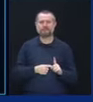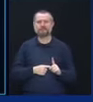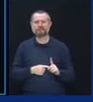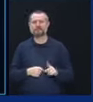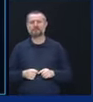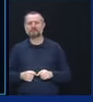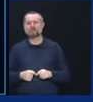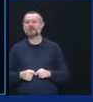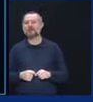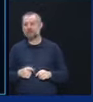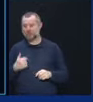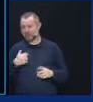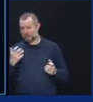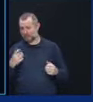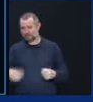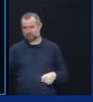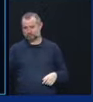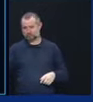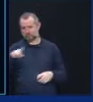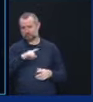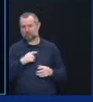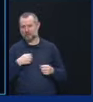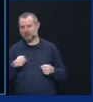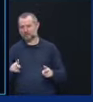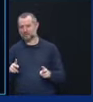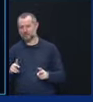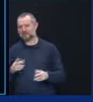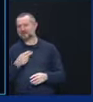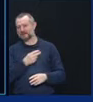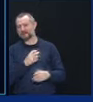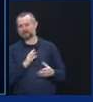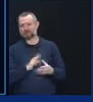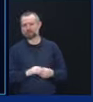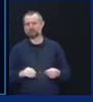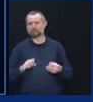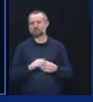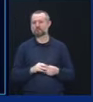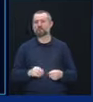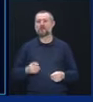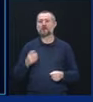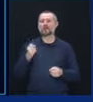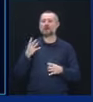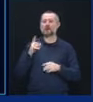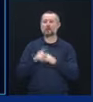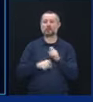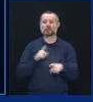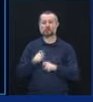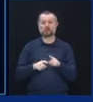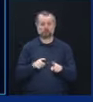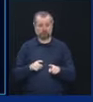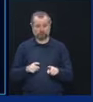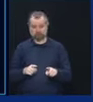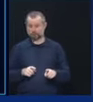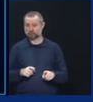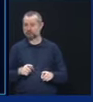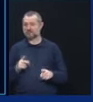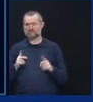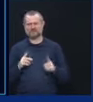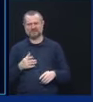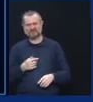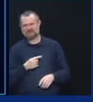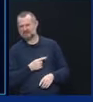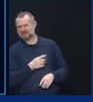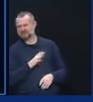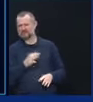opportunity to hear from him because many of the questions question his judgment.